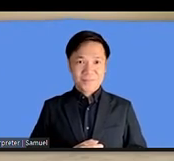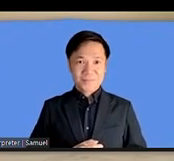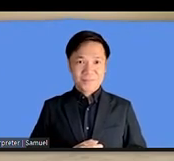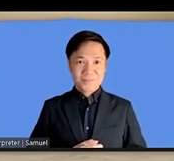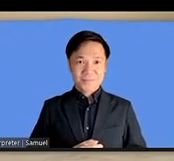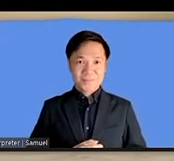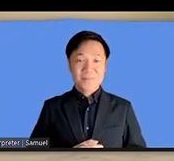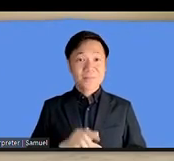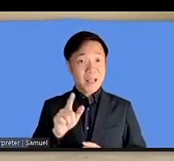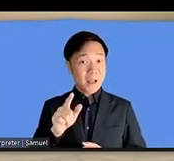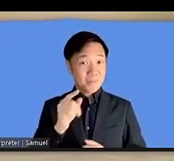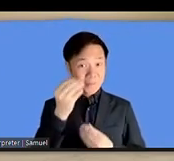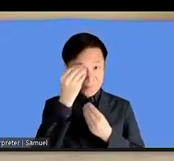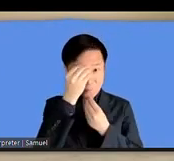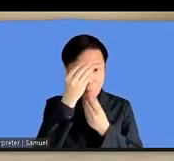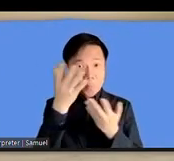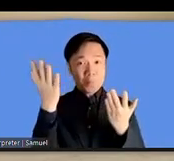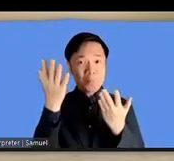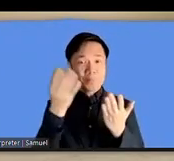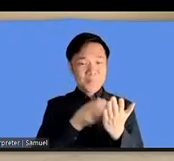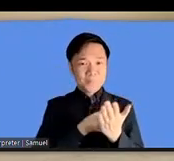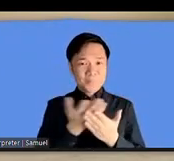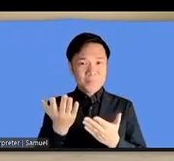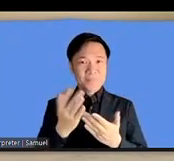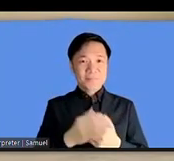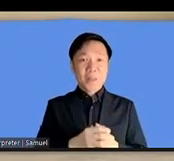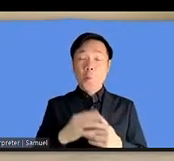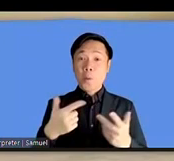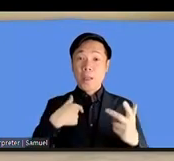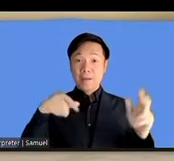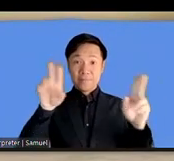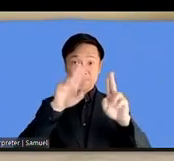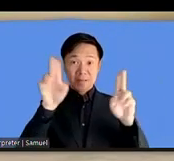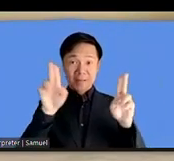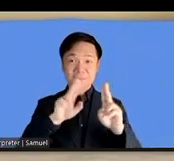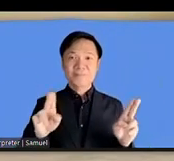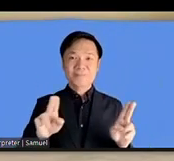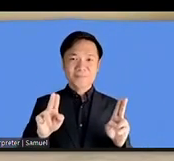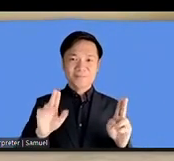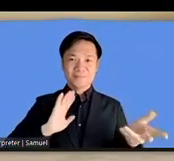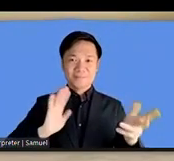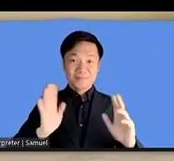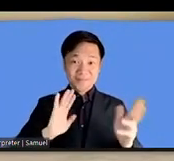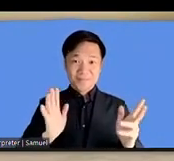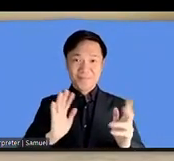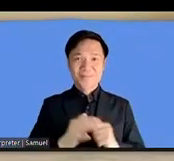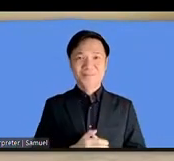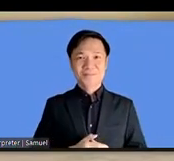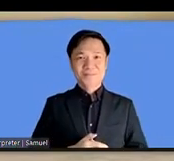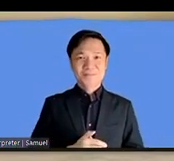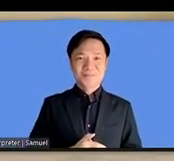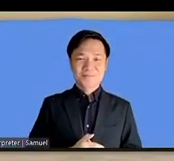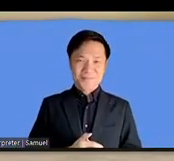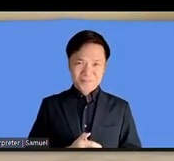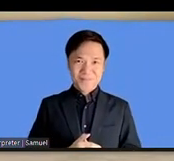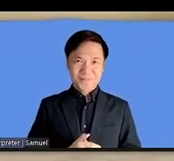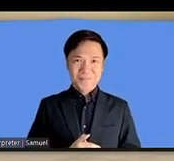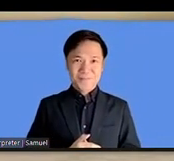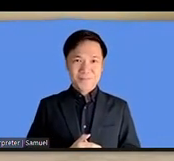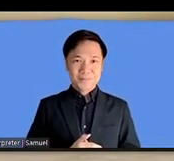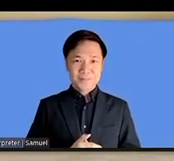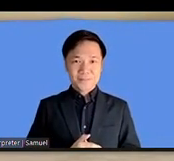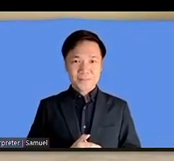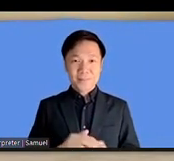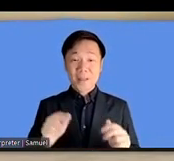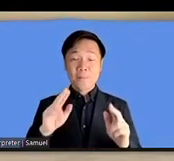also um we also have international sign language on that session uh we found